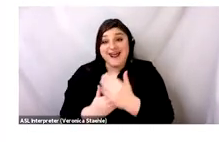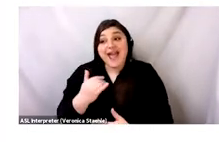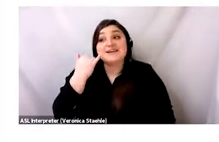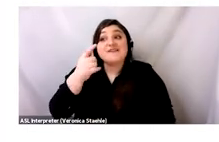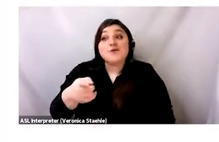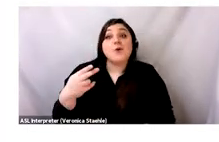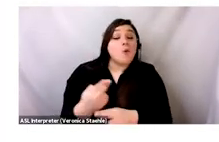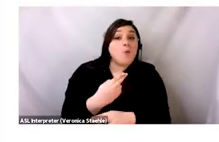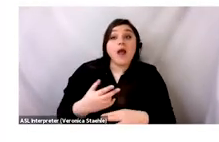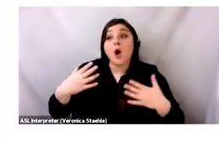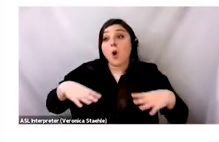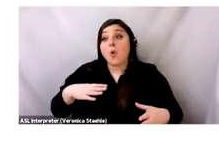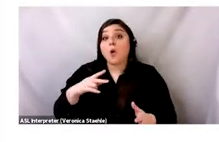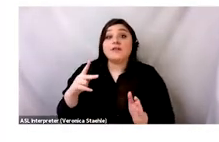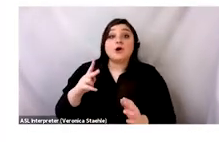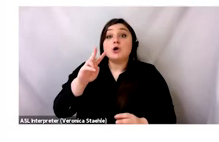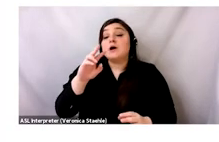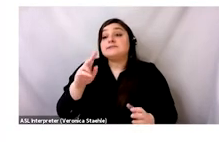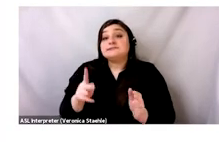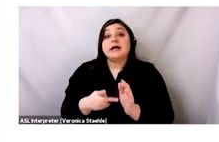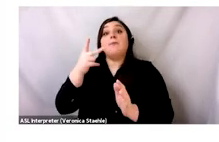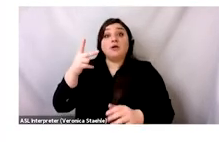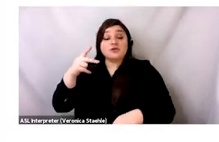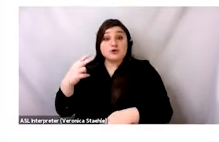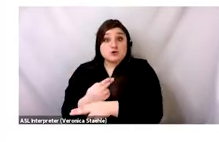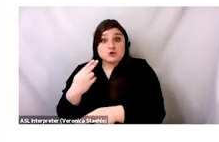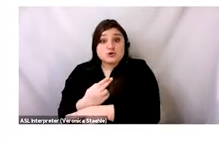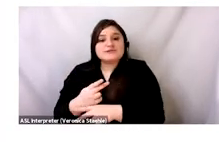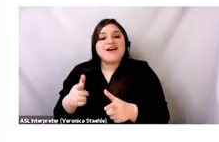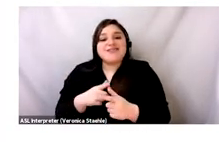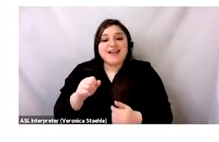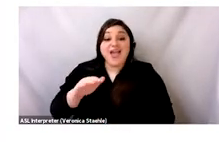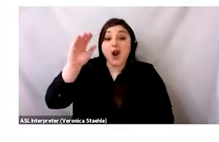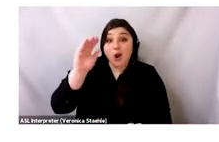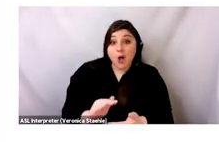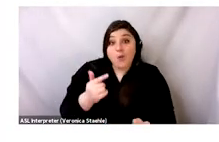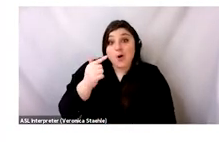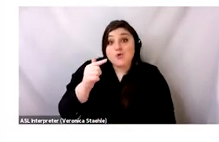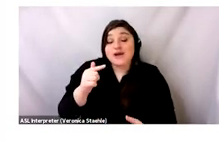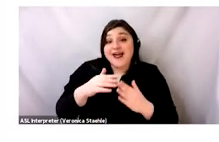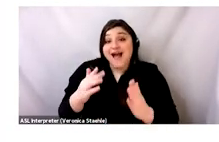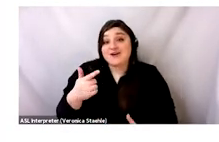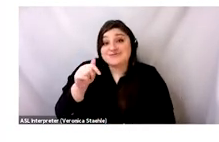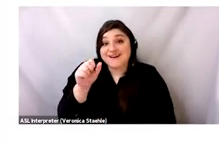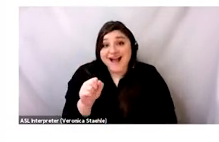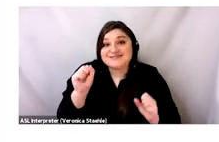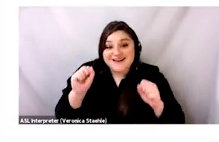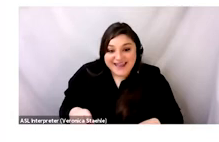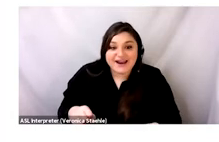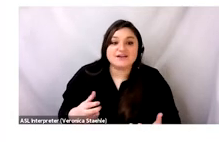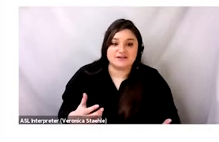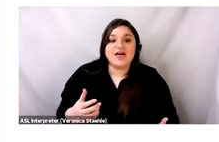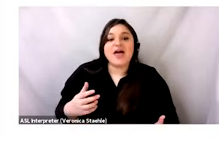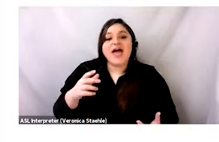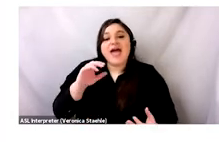doubling the number of times a garment is worn could lower fashion greenhouse gas emissions by roughly 44%. And technology